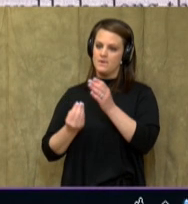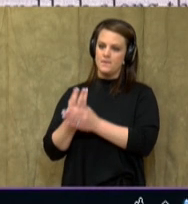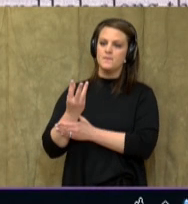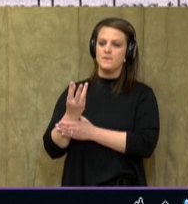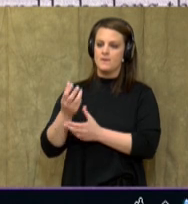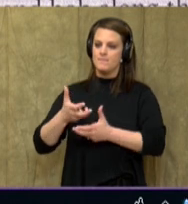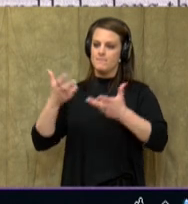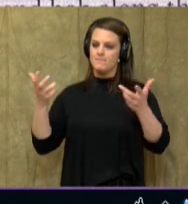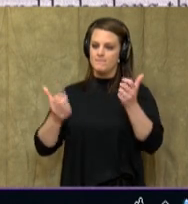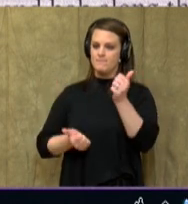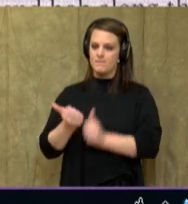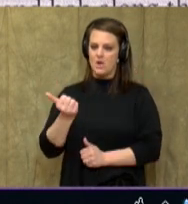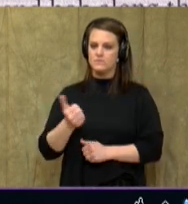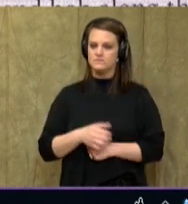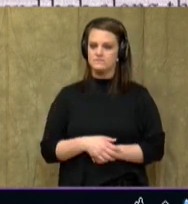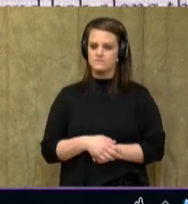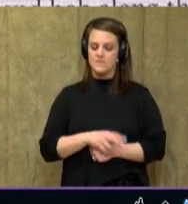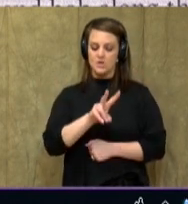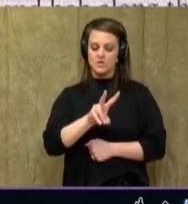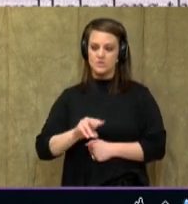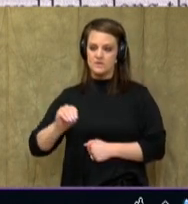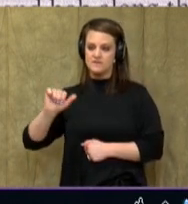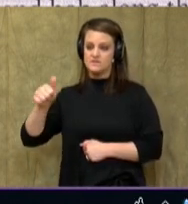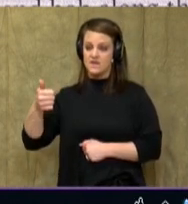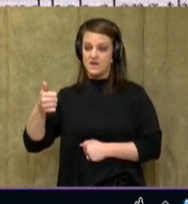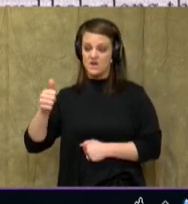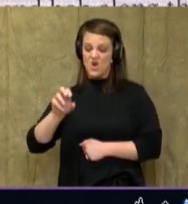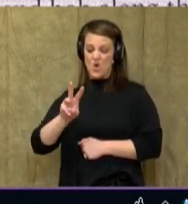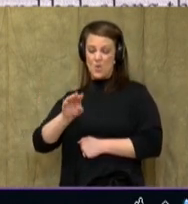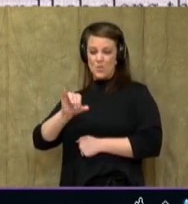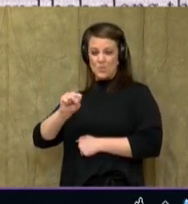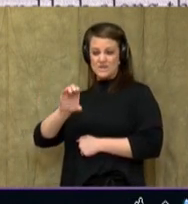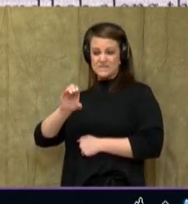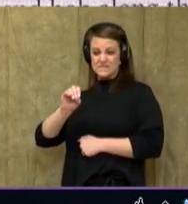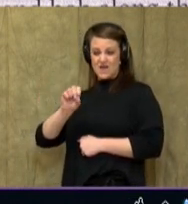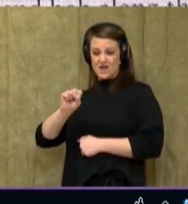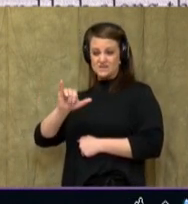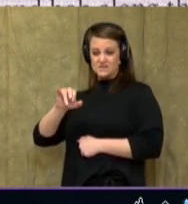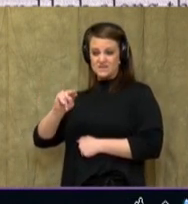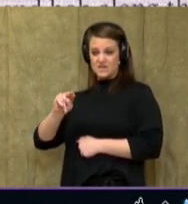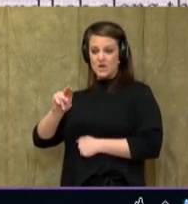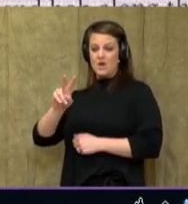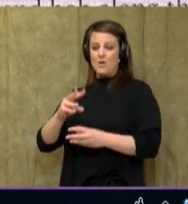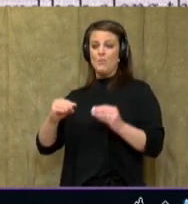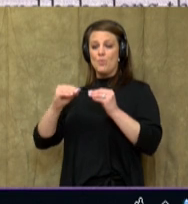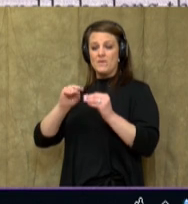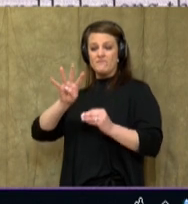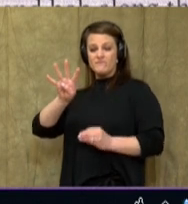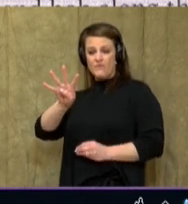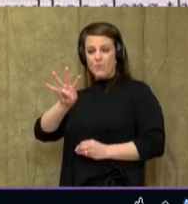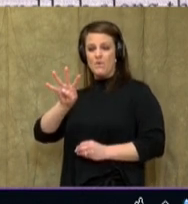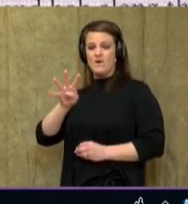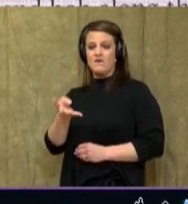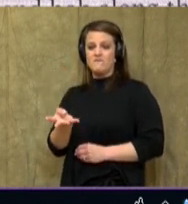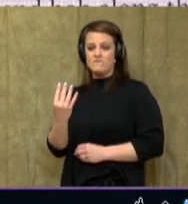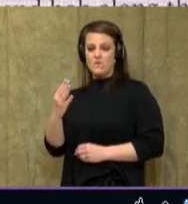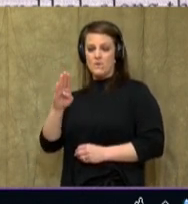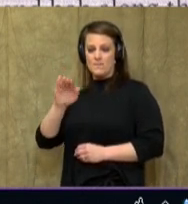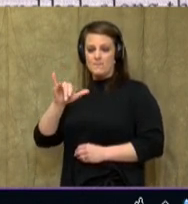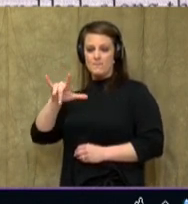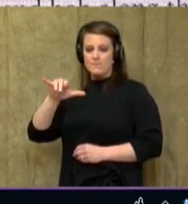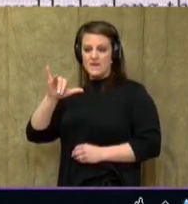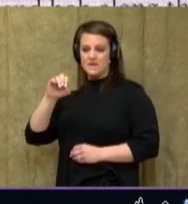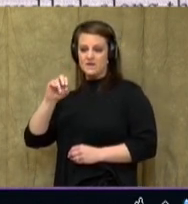2010, Wisconsin harvested more than 4 million barrels of cranberries. Wow.